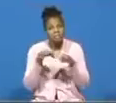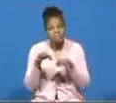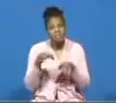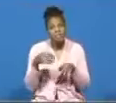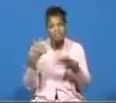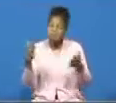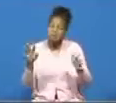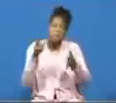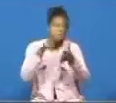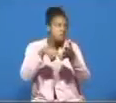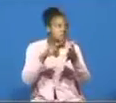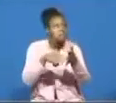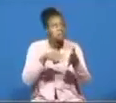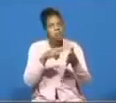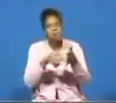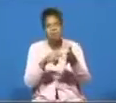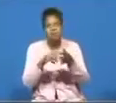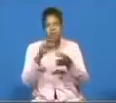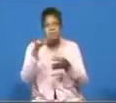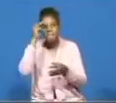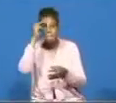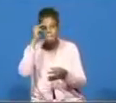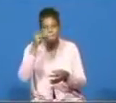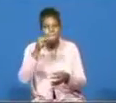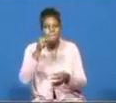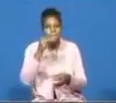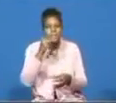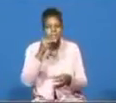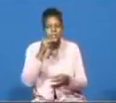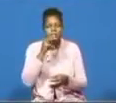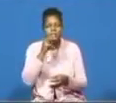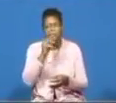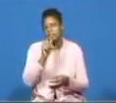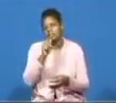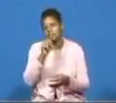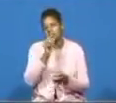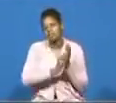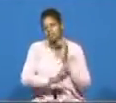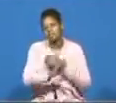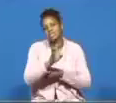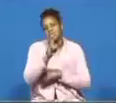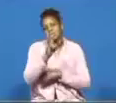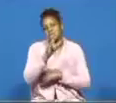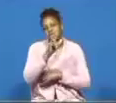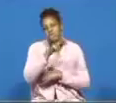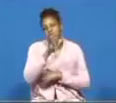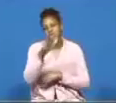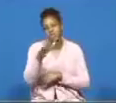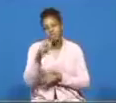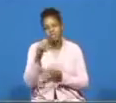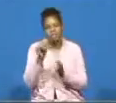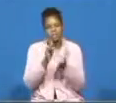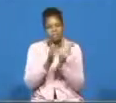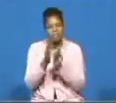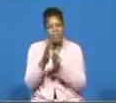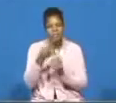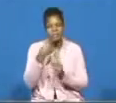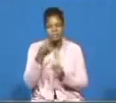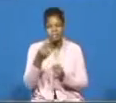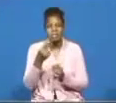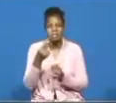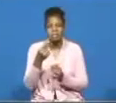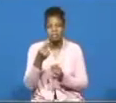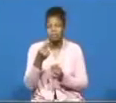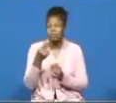had read we had read in matthew chapter 6 and verse 33 where the bible declared a seek ye first